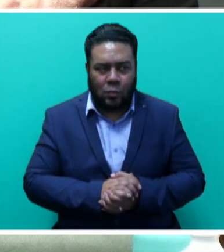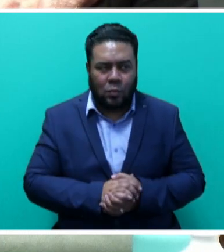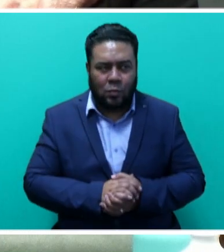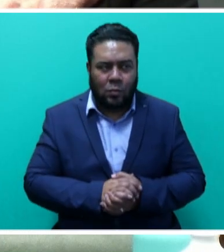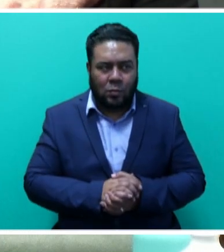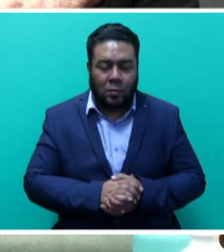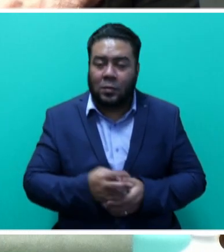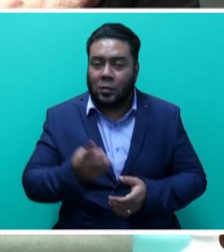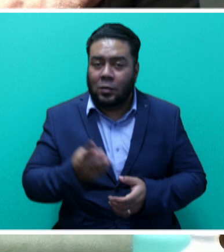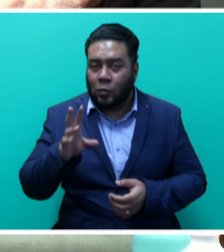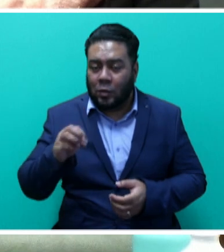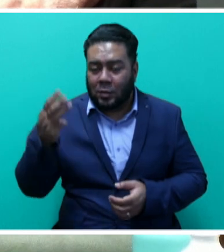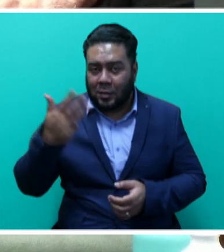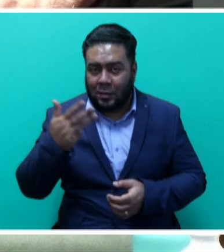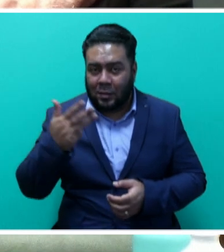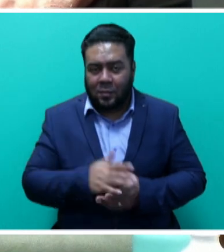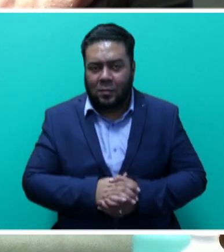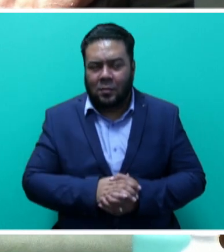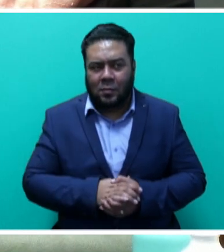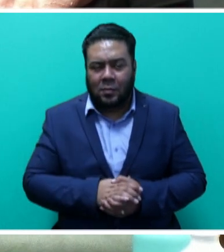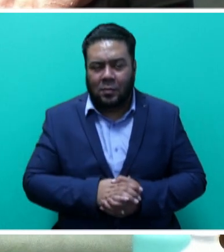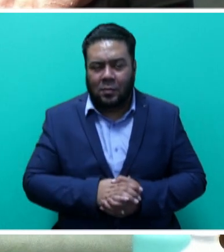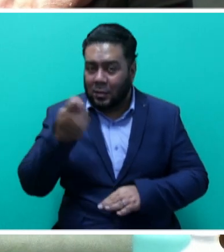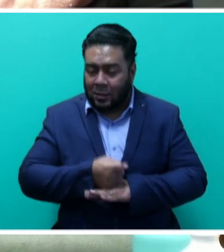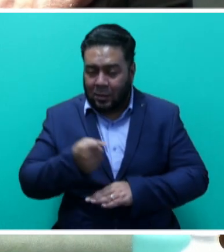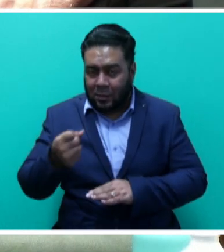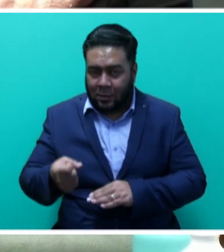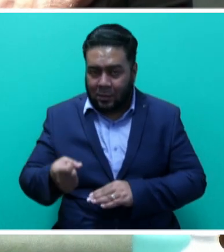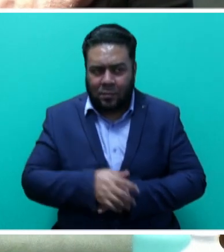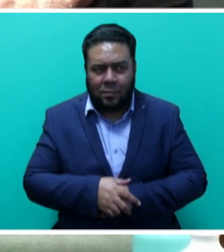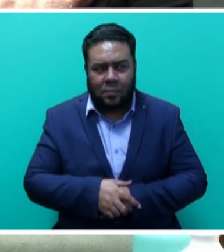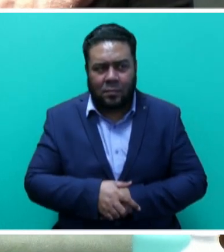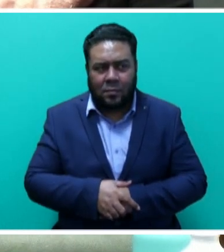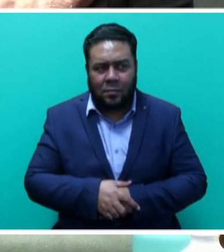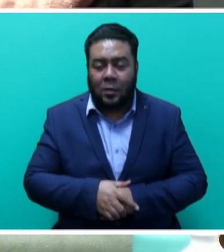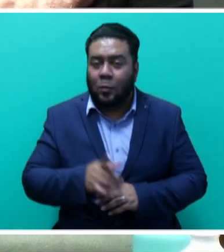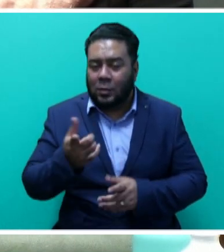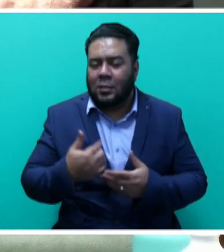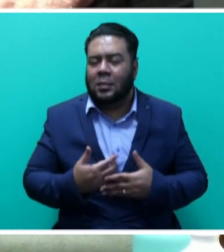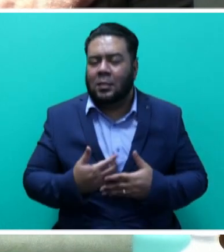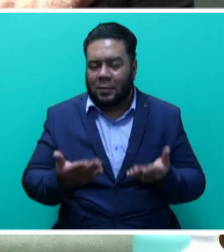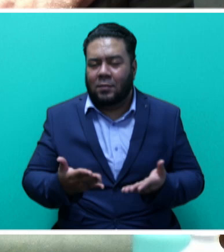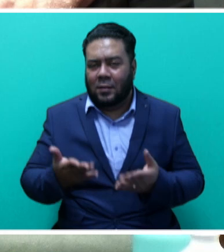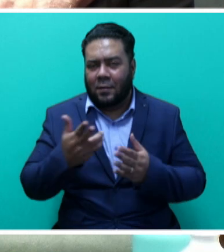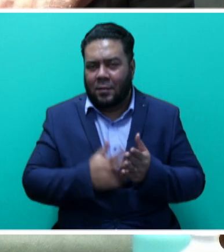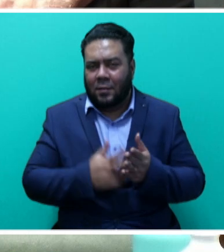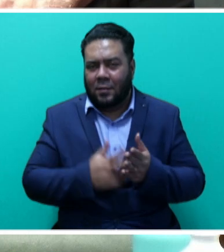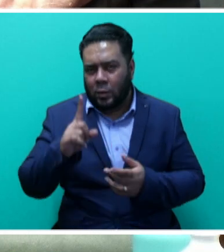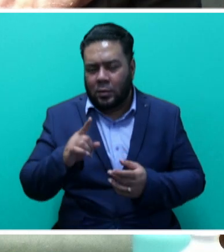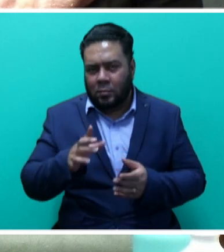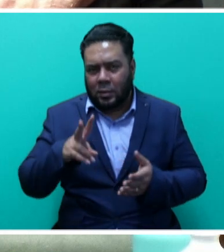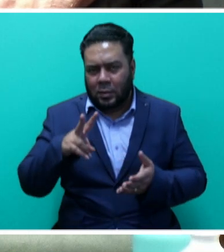In 2019, Mr. Speaker said, the government was given phase one of the standby loan